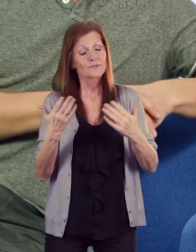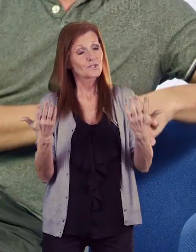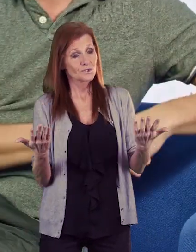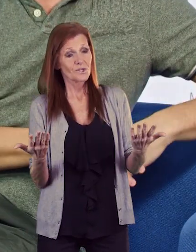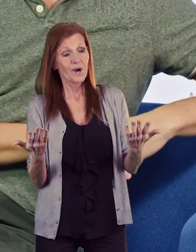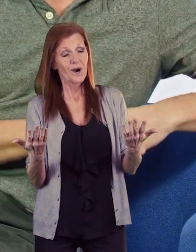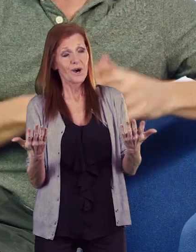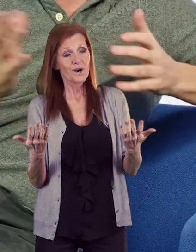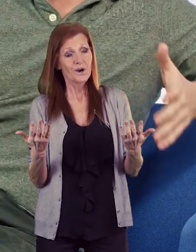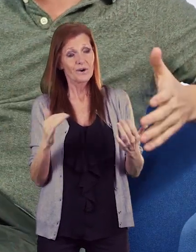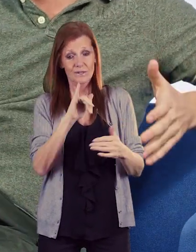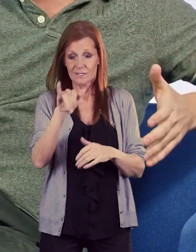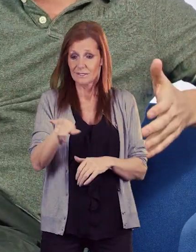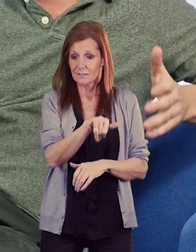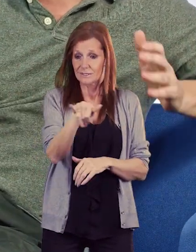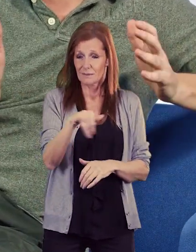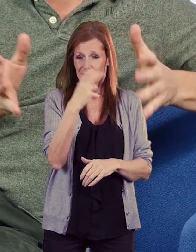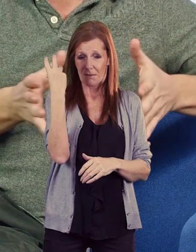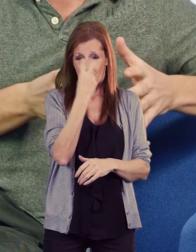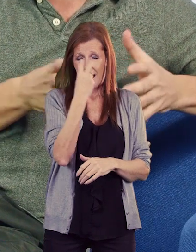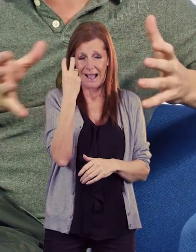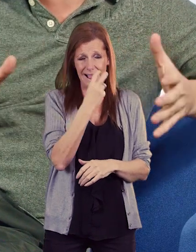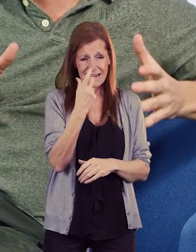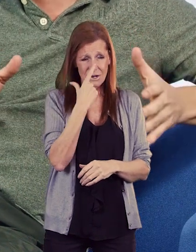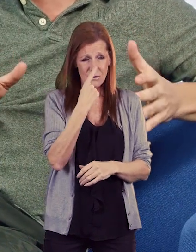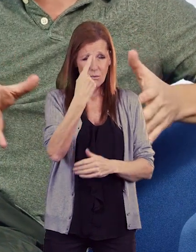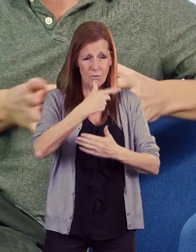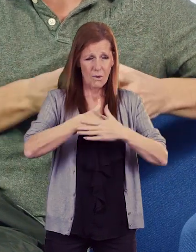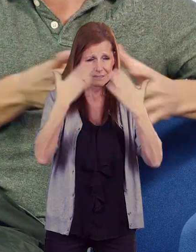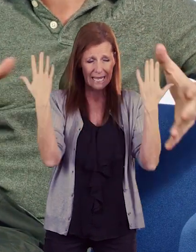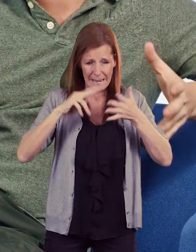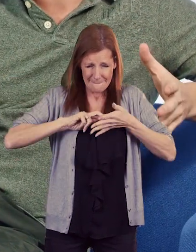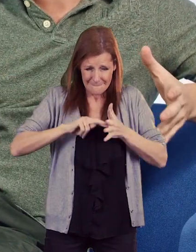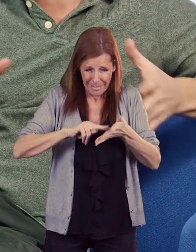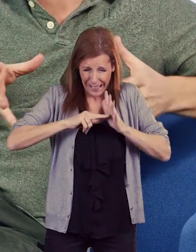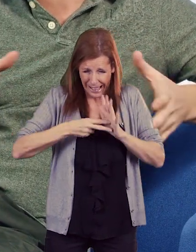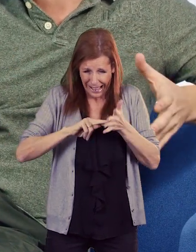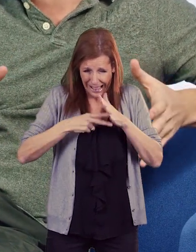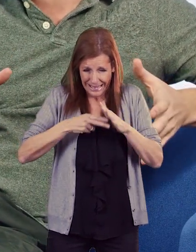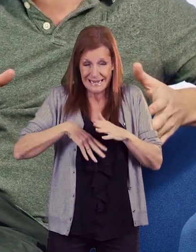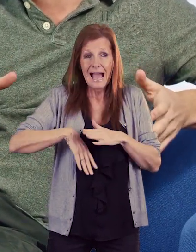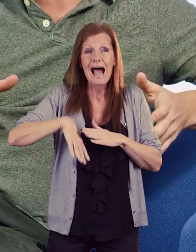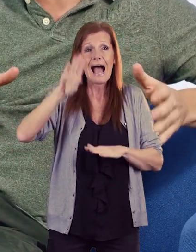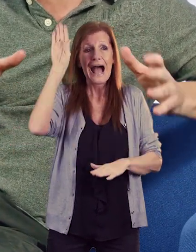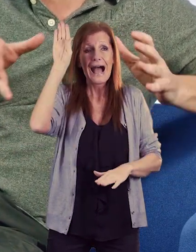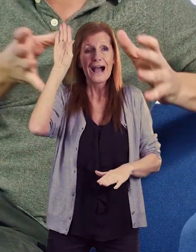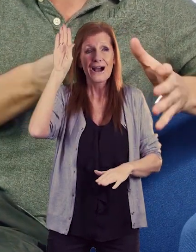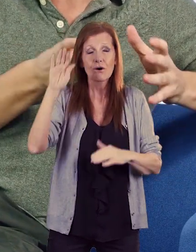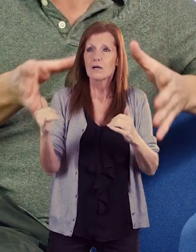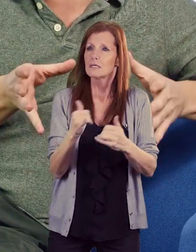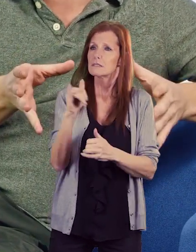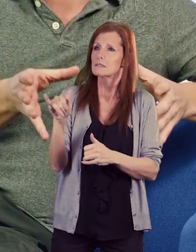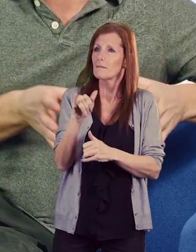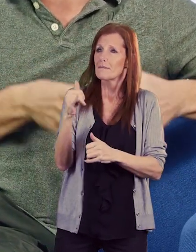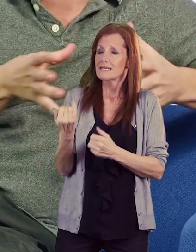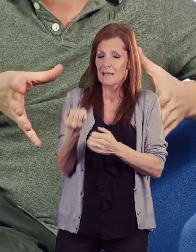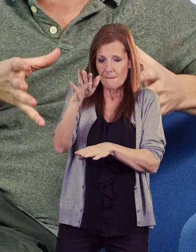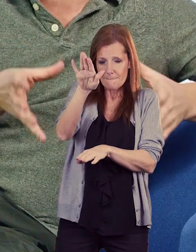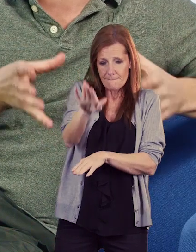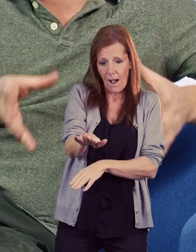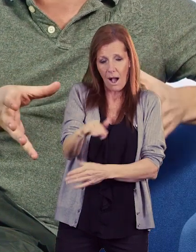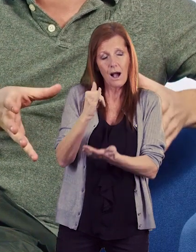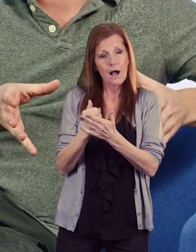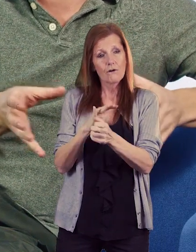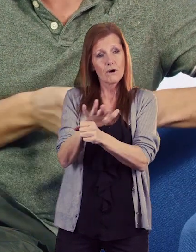so there you have it someone with blindness could have spent an entire day planning to go out somewhere and by someone parking in an